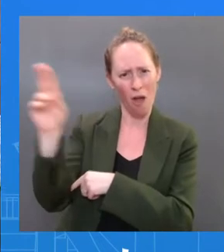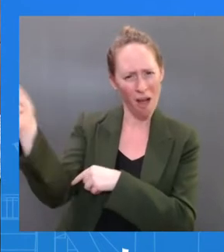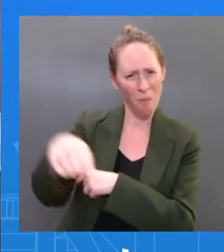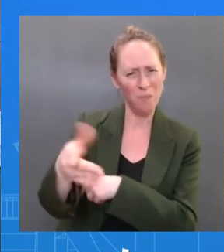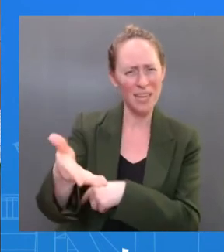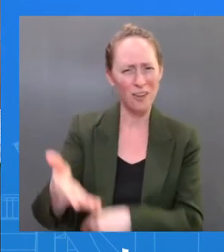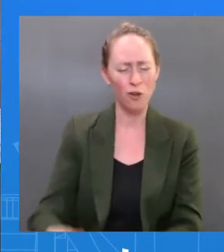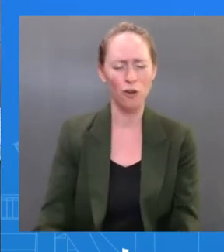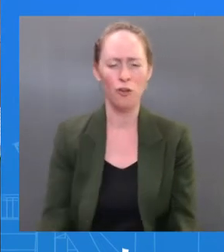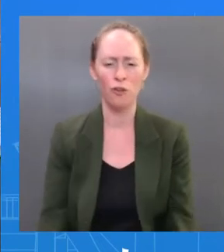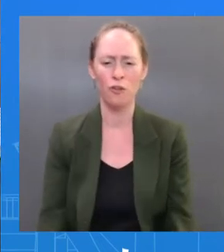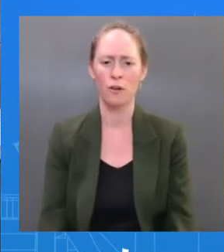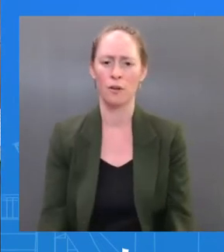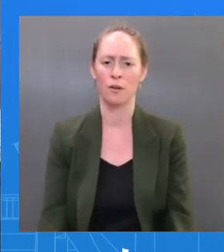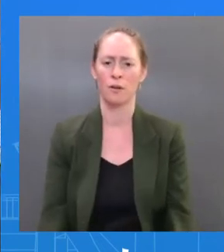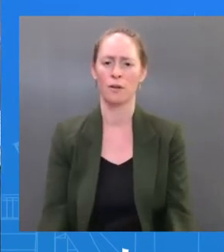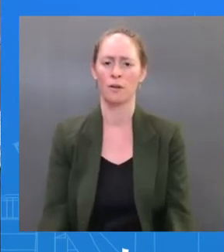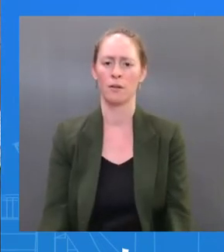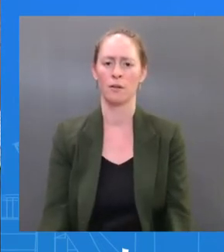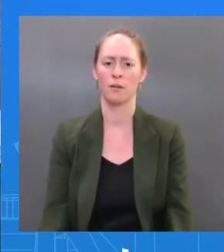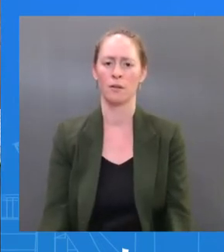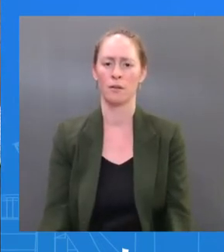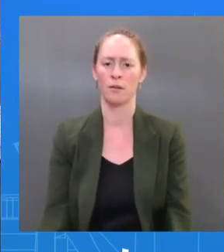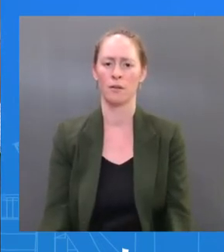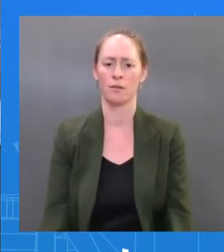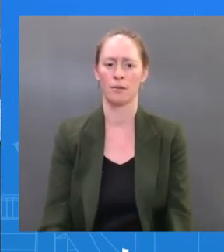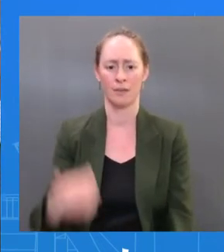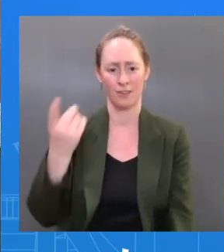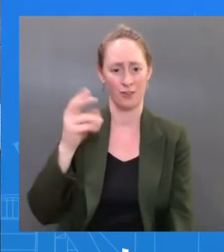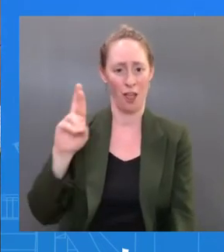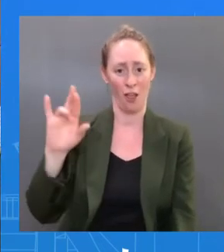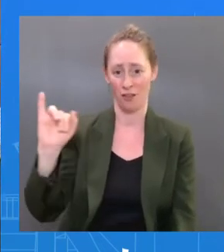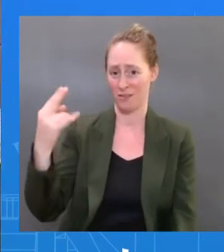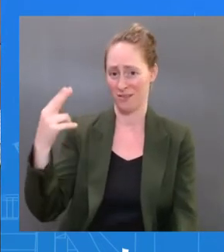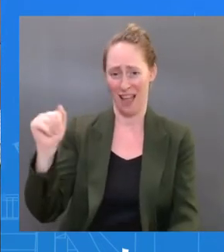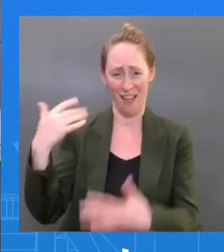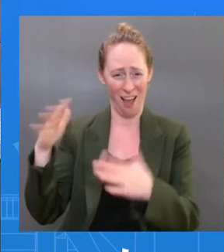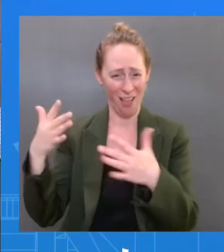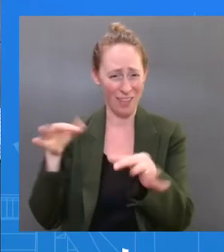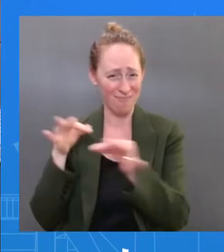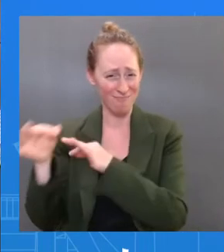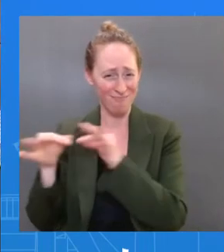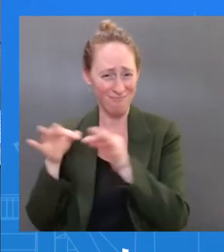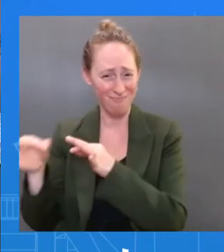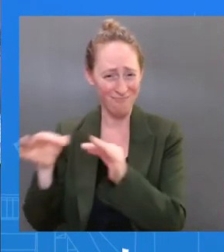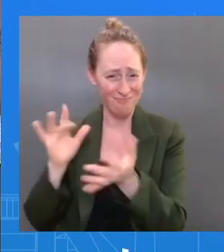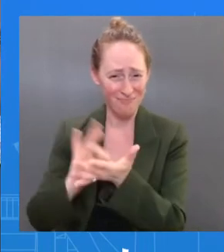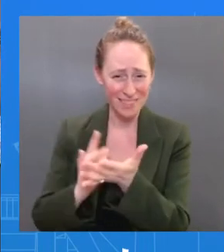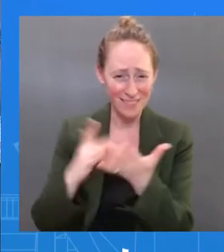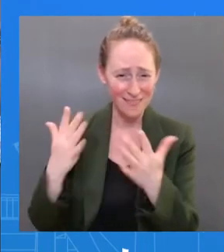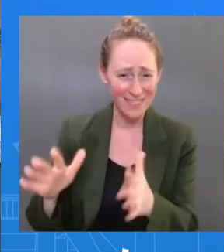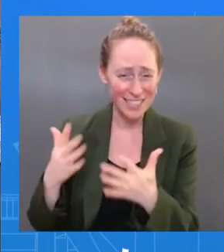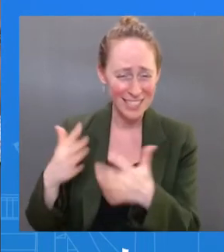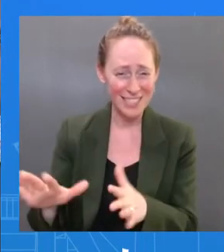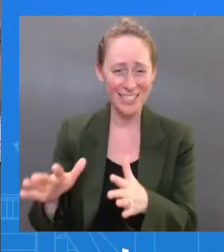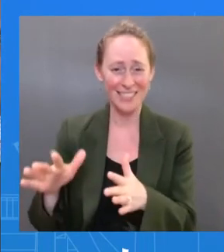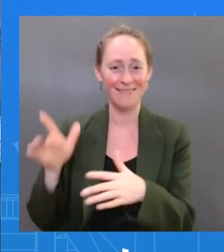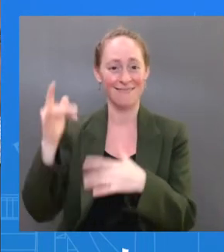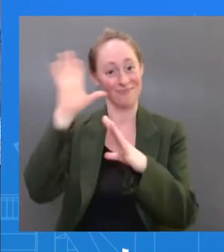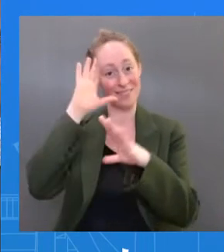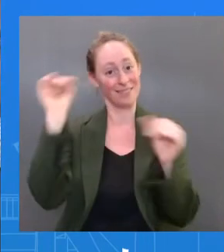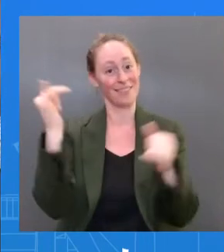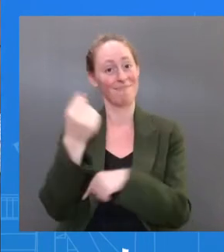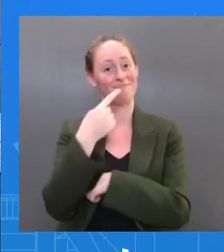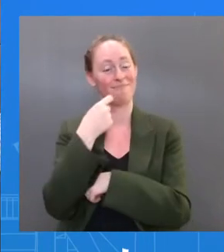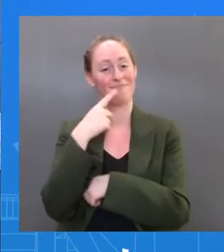right? That is something that — that is — right now he's on Paxlovid, right? We're going to — if anything changes, we will be sure to